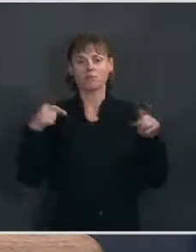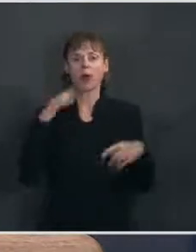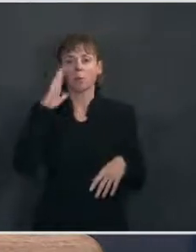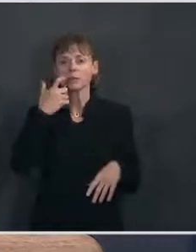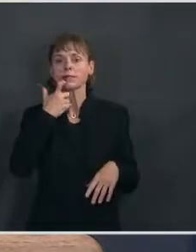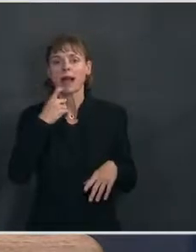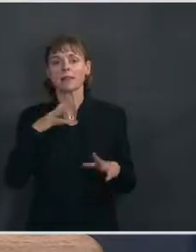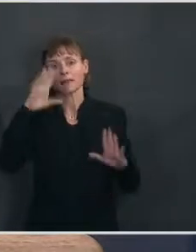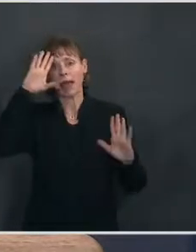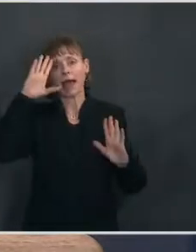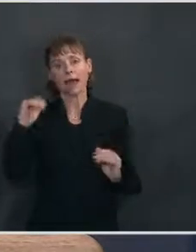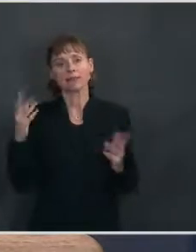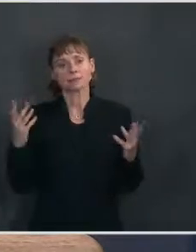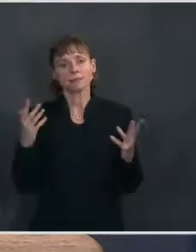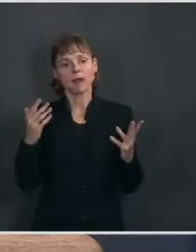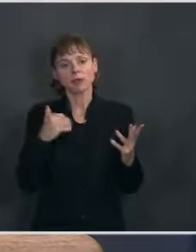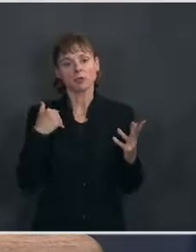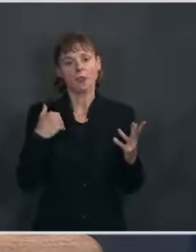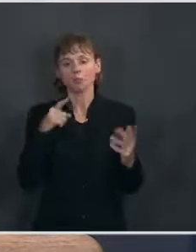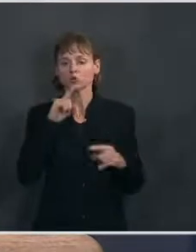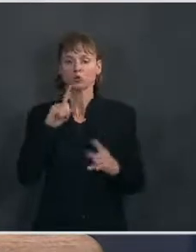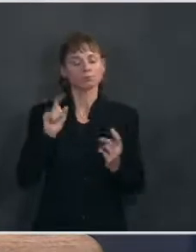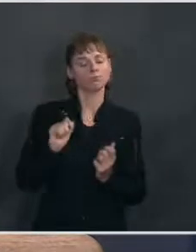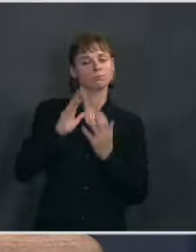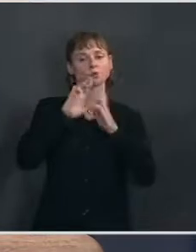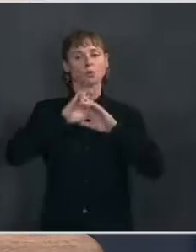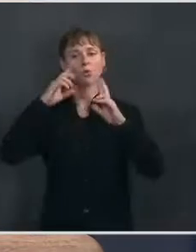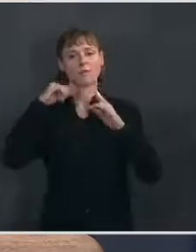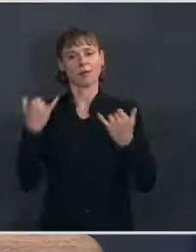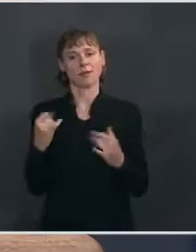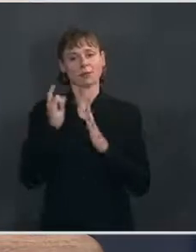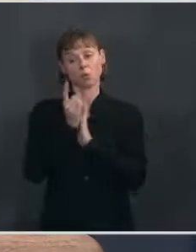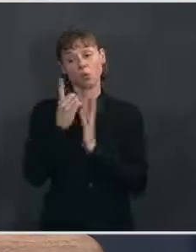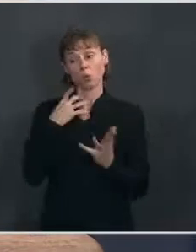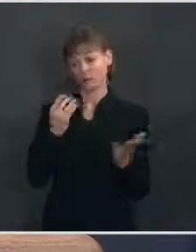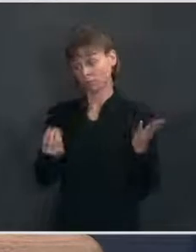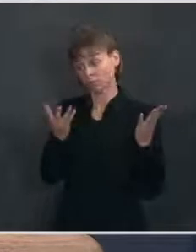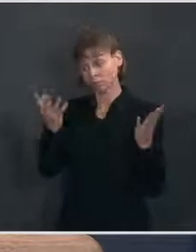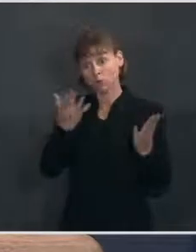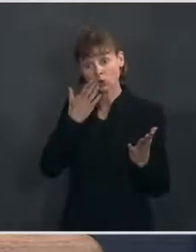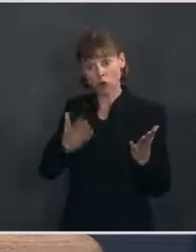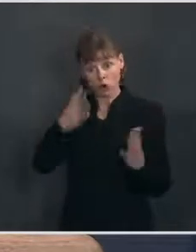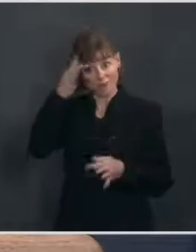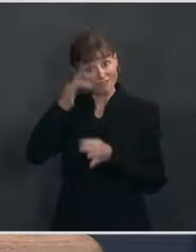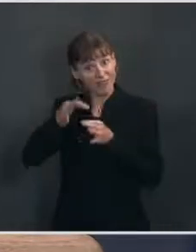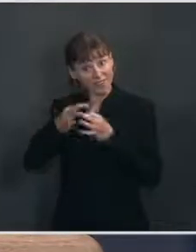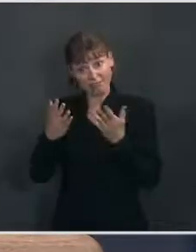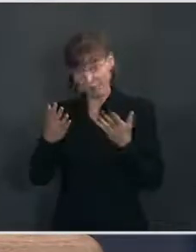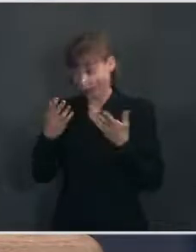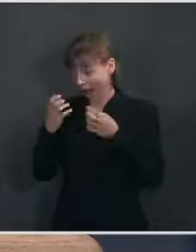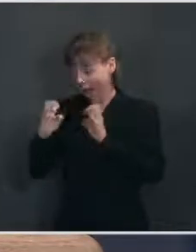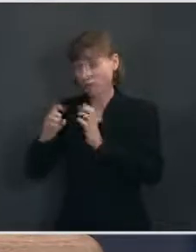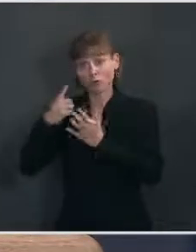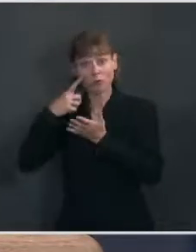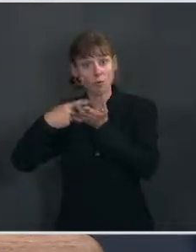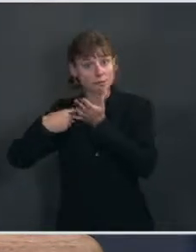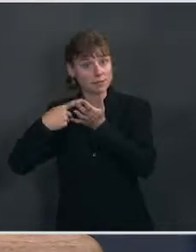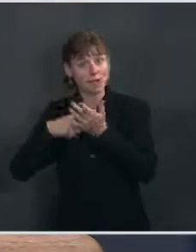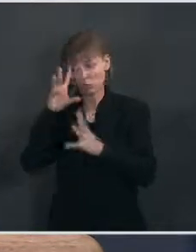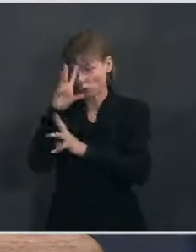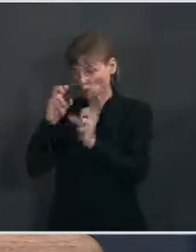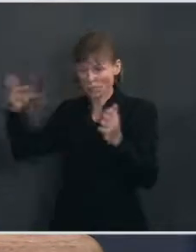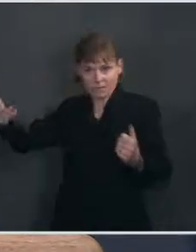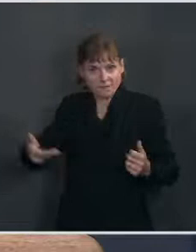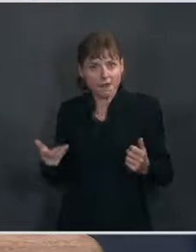members to meet this moment. And we saw this as a good faith proposal they've put forward, good faith effort to have a discussion. The President is